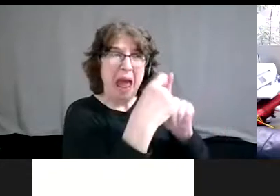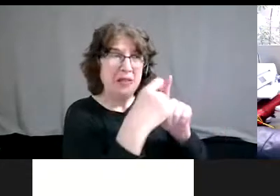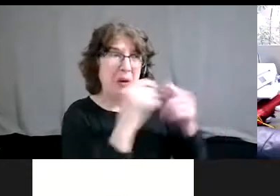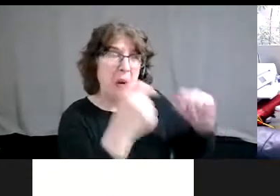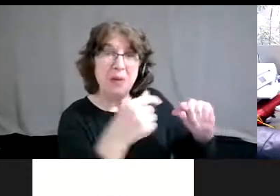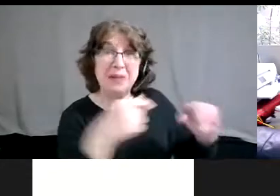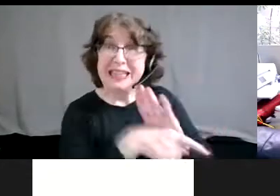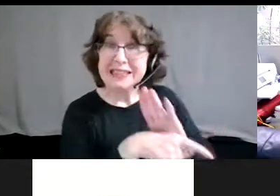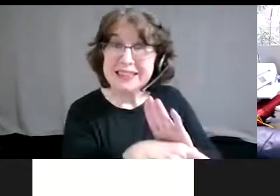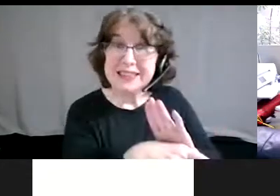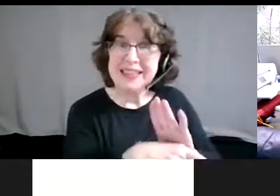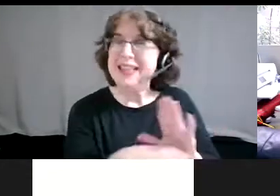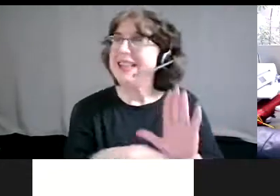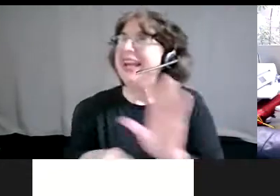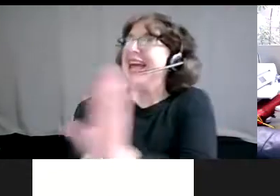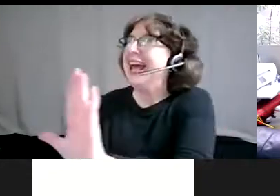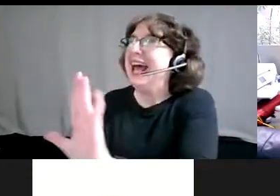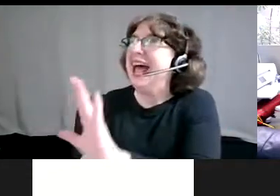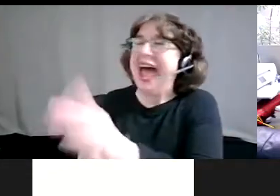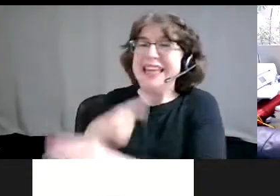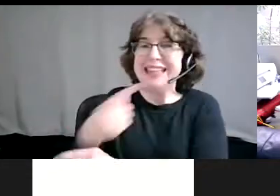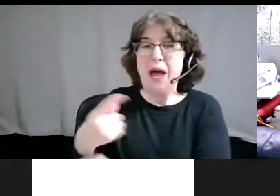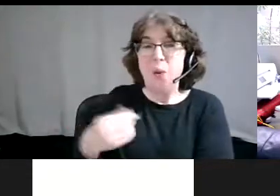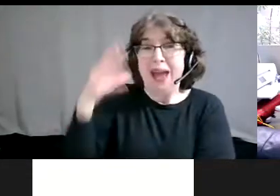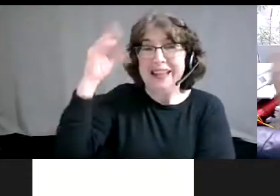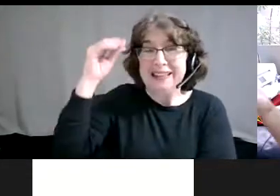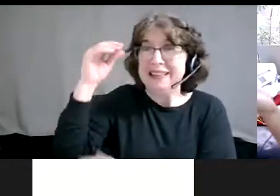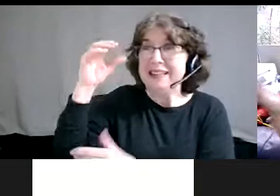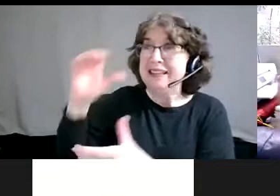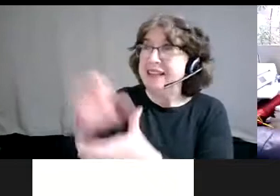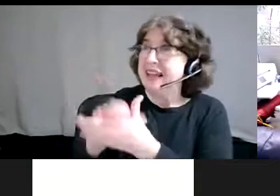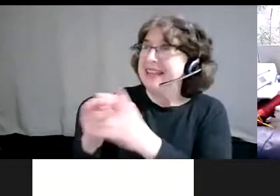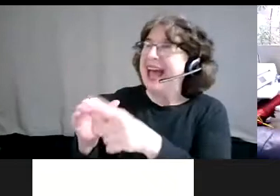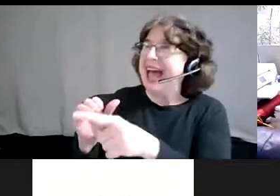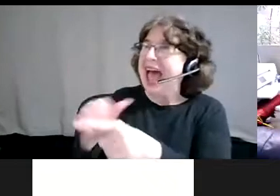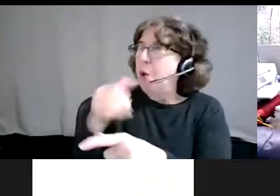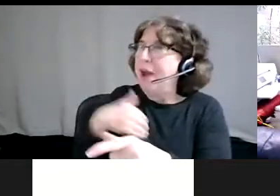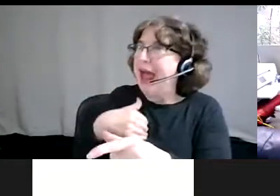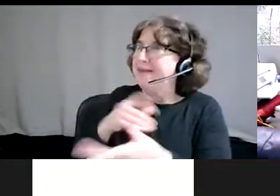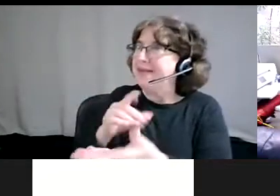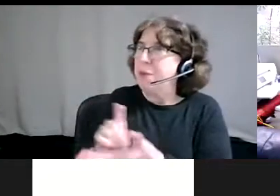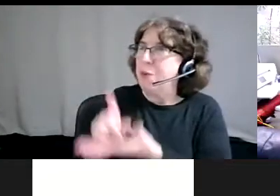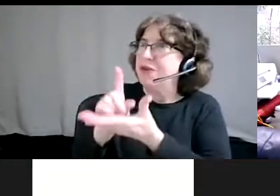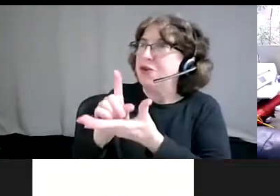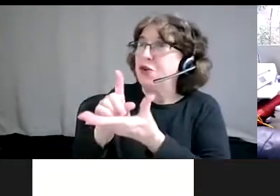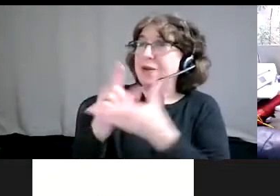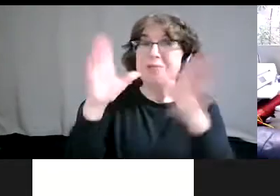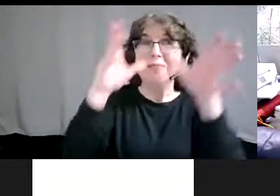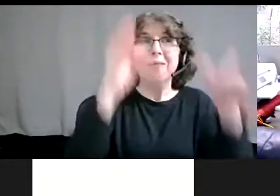had to explain to him, I don't have the privilege of just leaving tomorrow to go out into the woods without